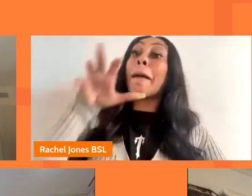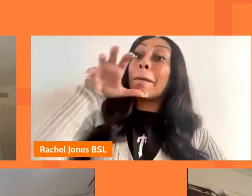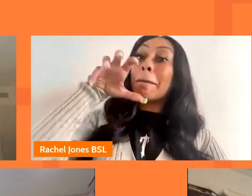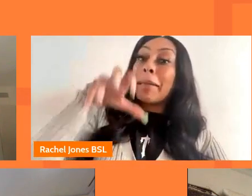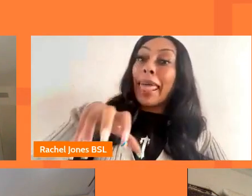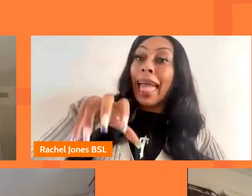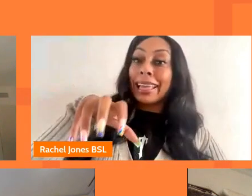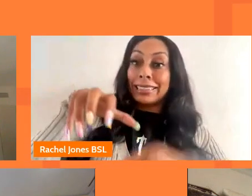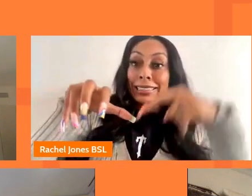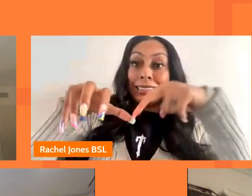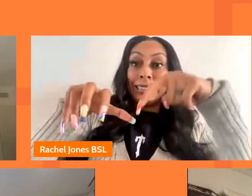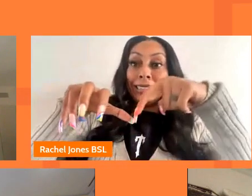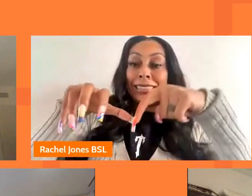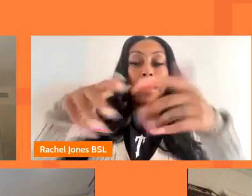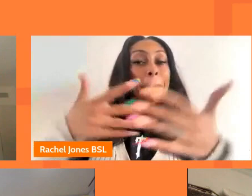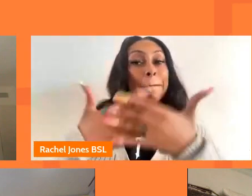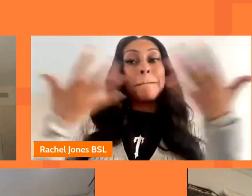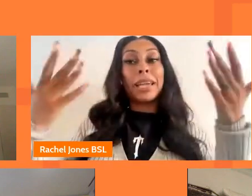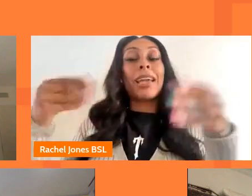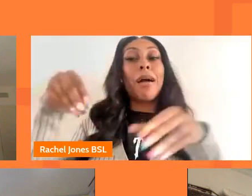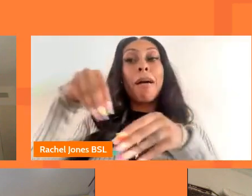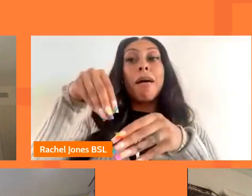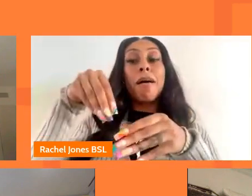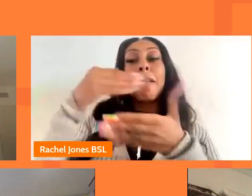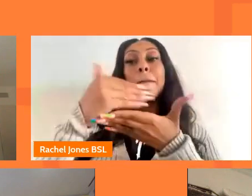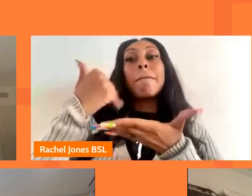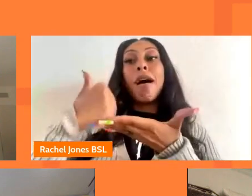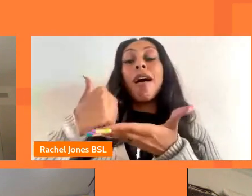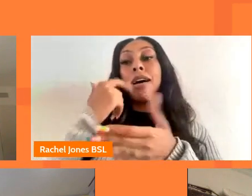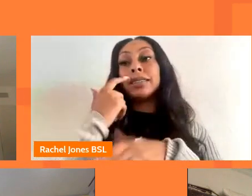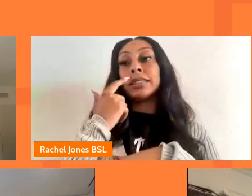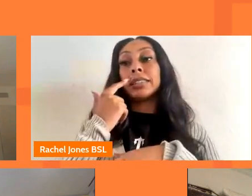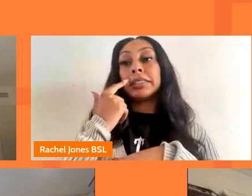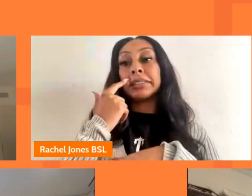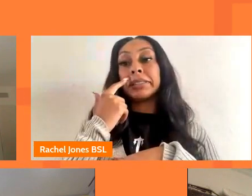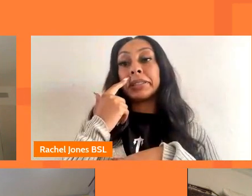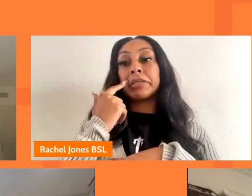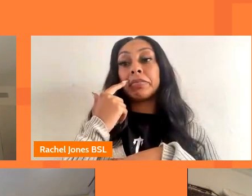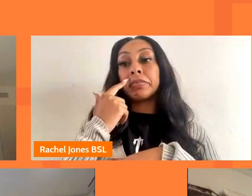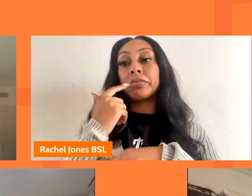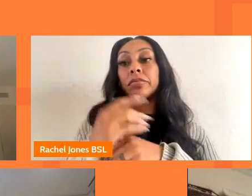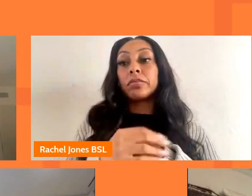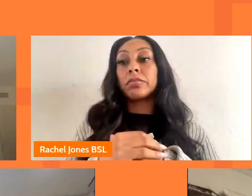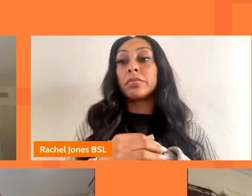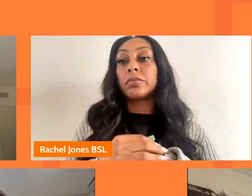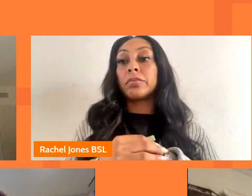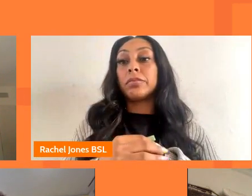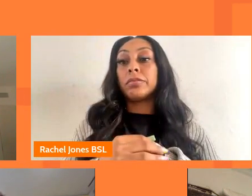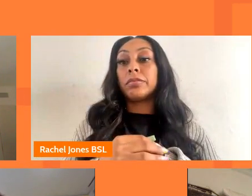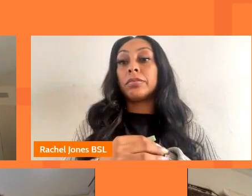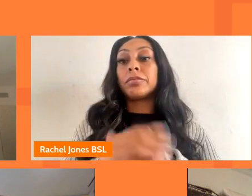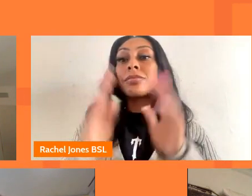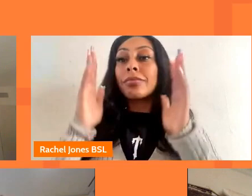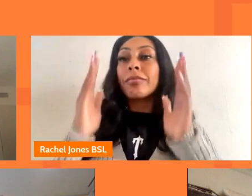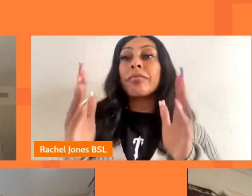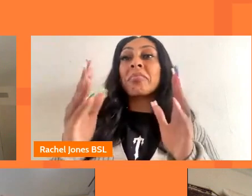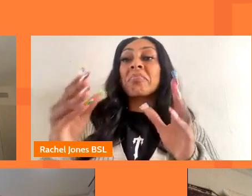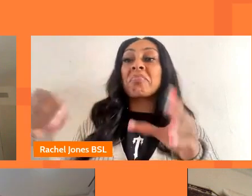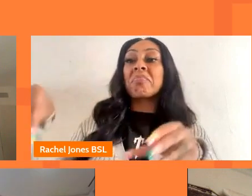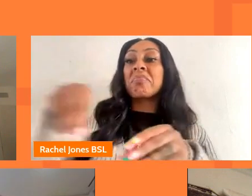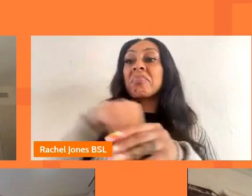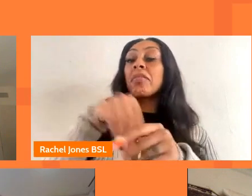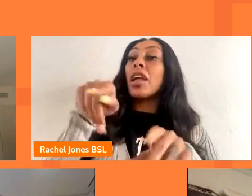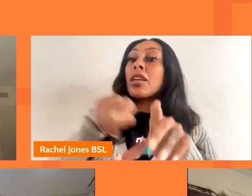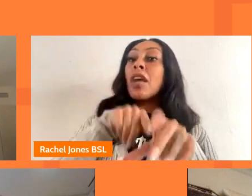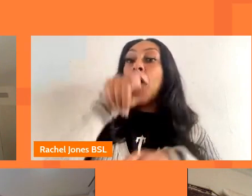enormous part of all of that it has to it has to be acknowledged in any young person's story and i would argue even